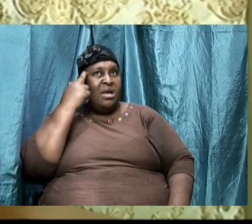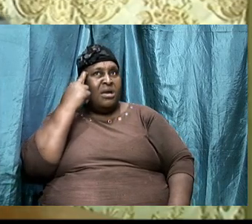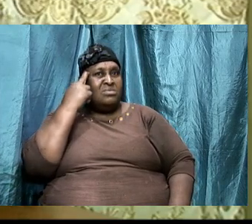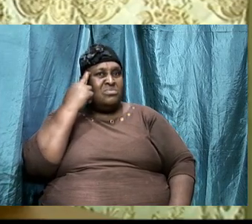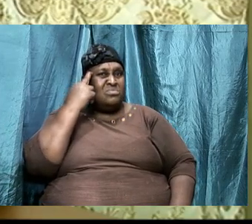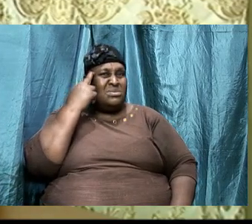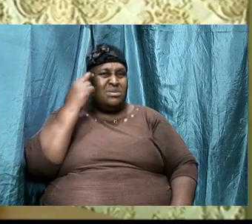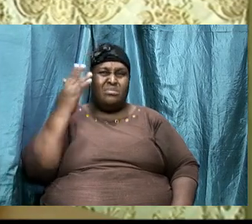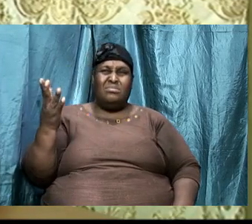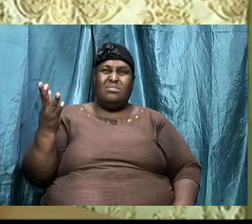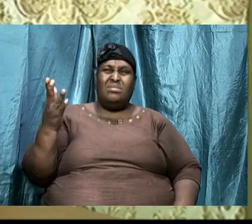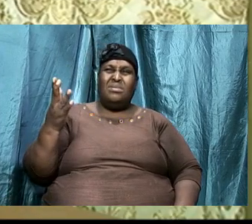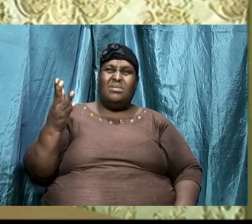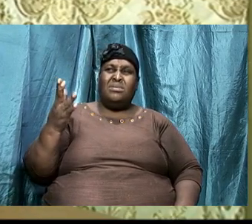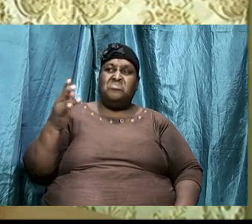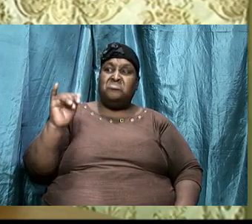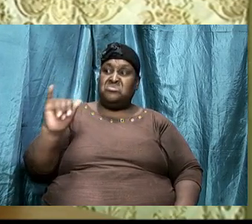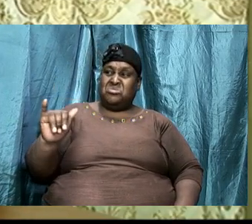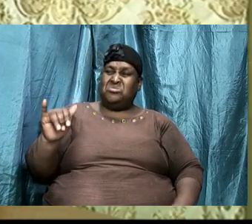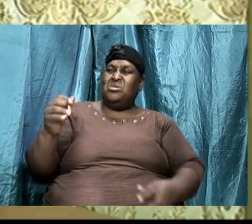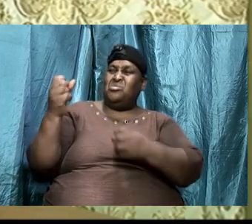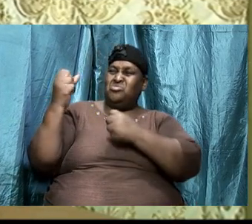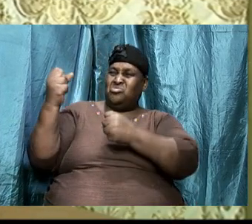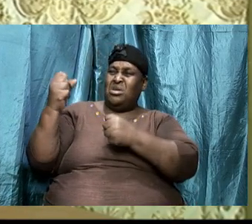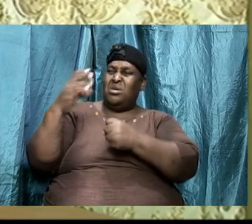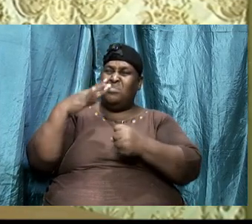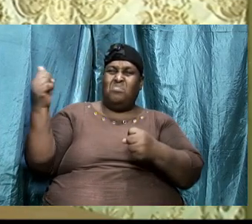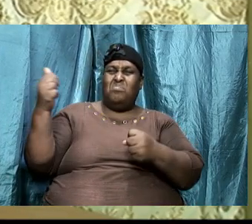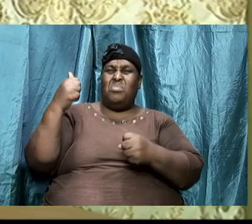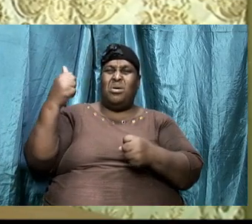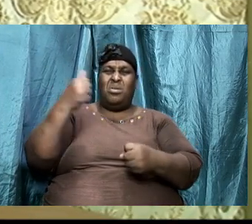we're still trying by our strength